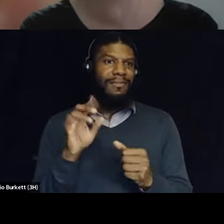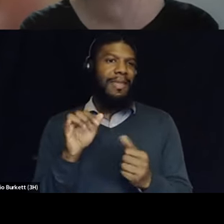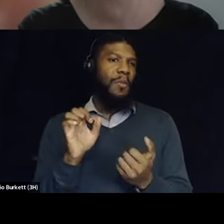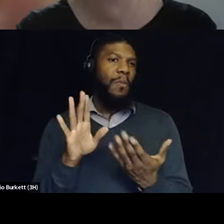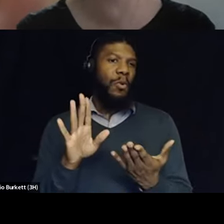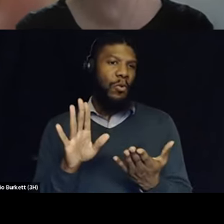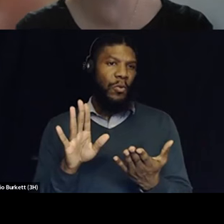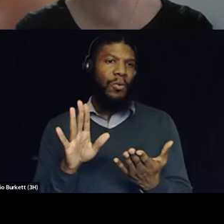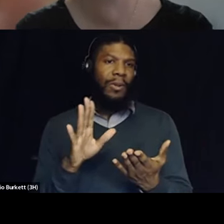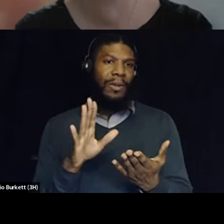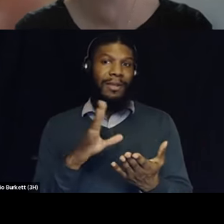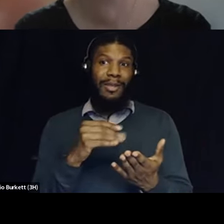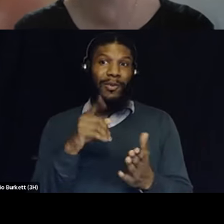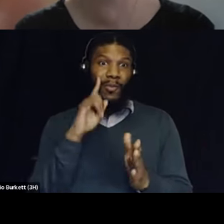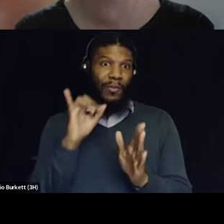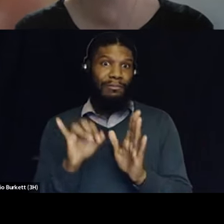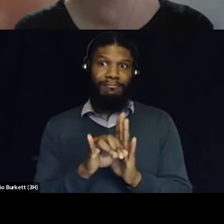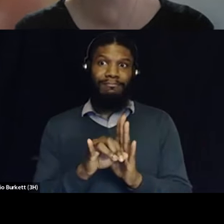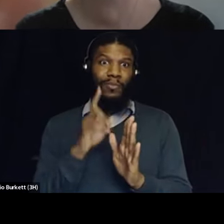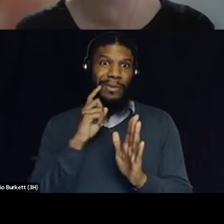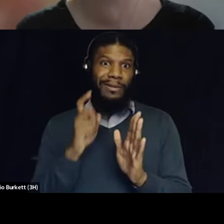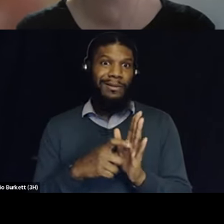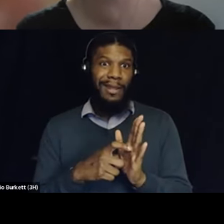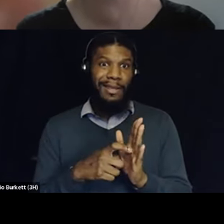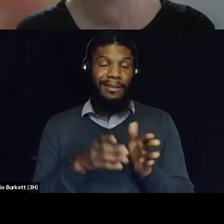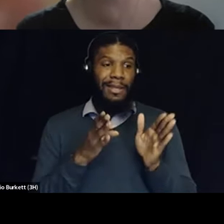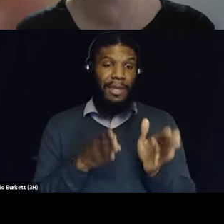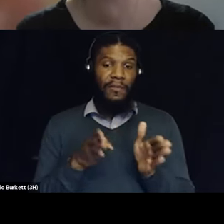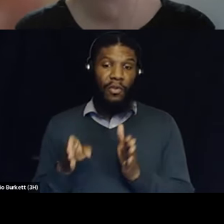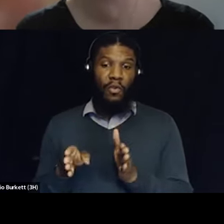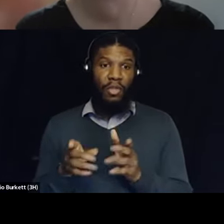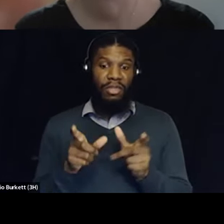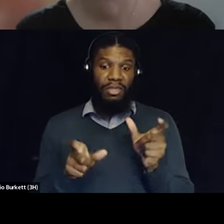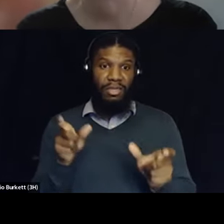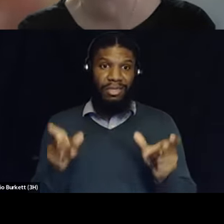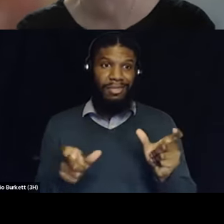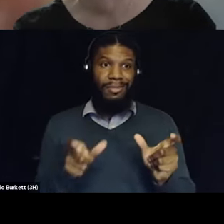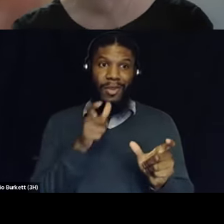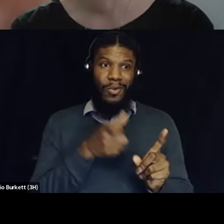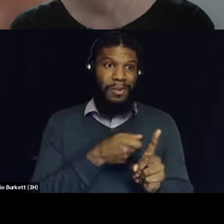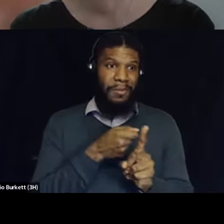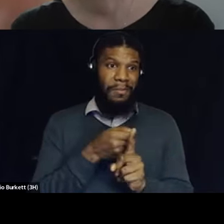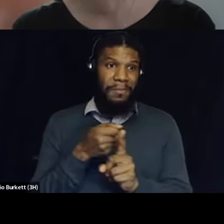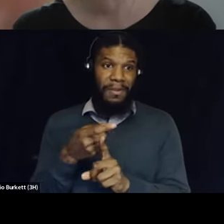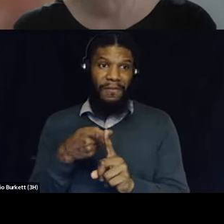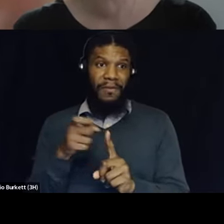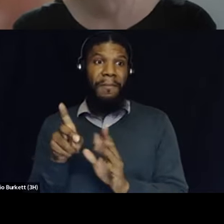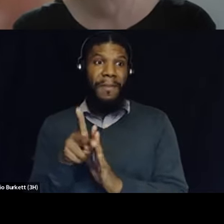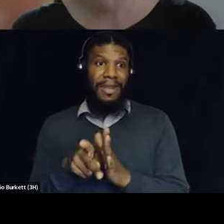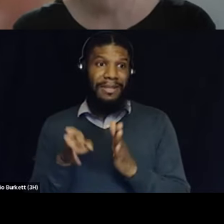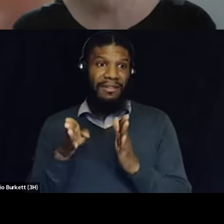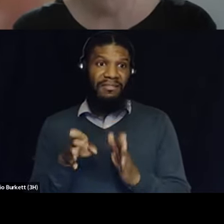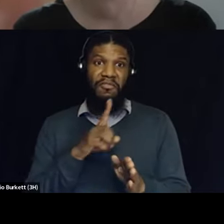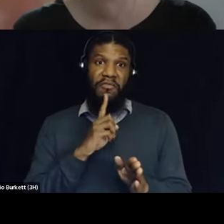and and recognize that the individuals who are impacted by the policy are the best leaders